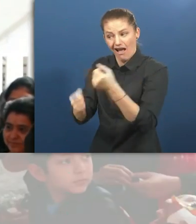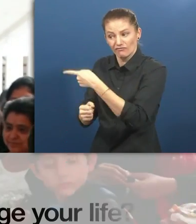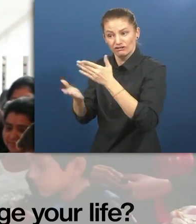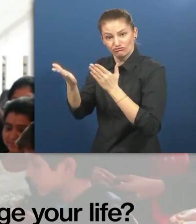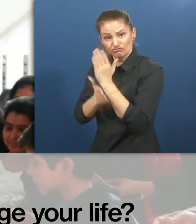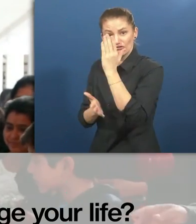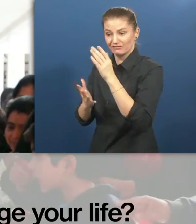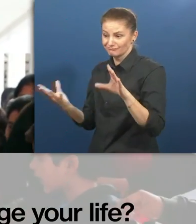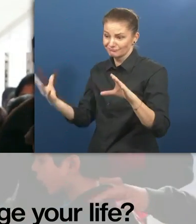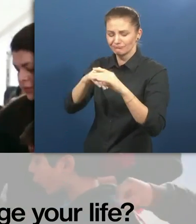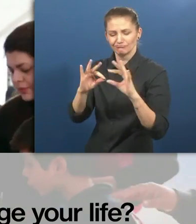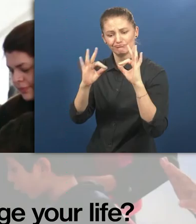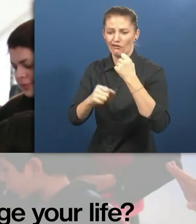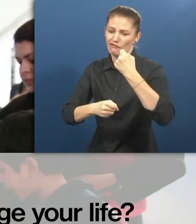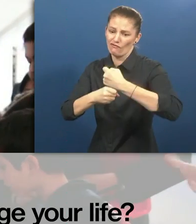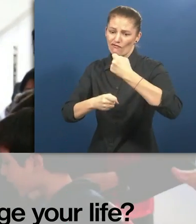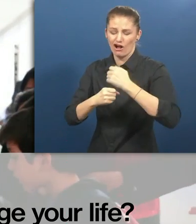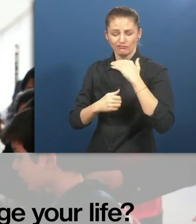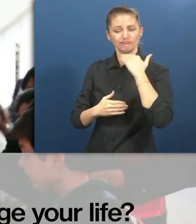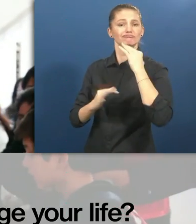How did this solution change your life?